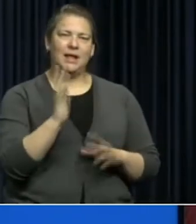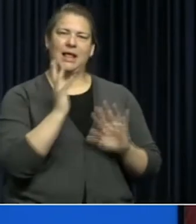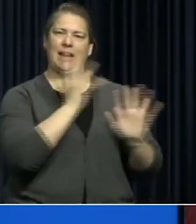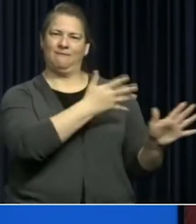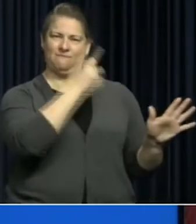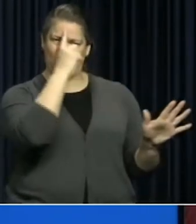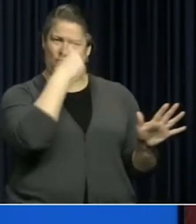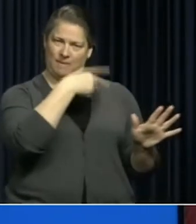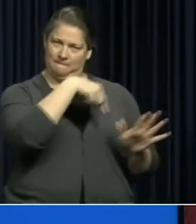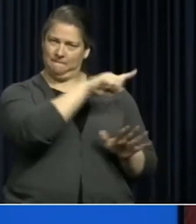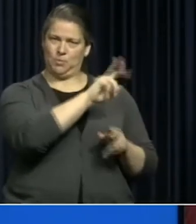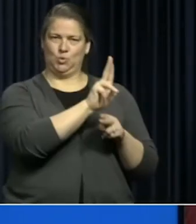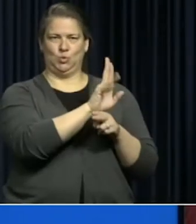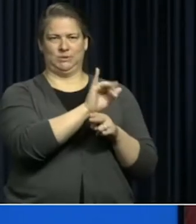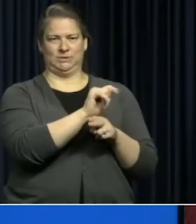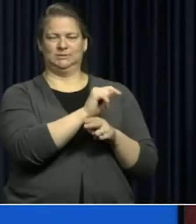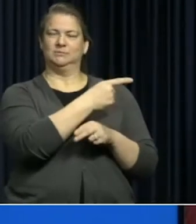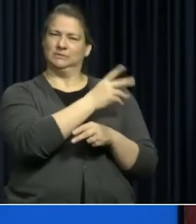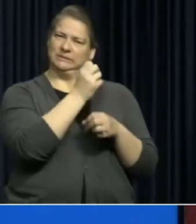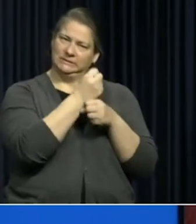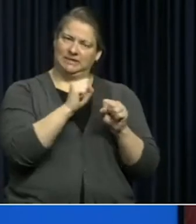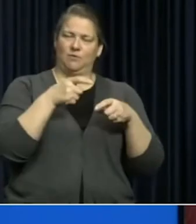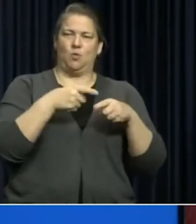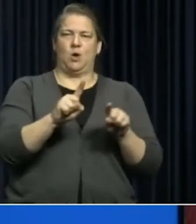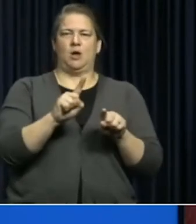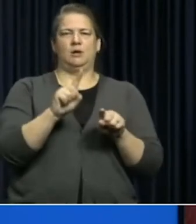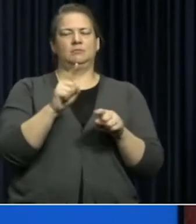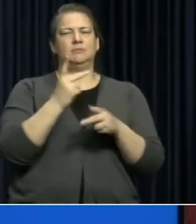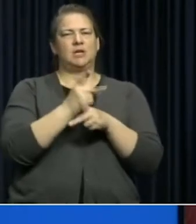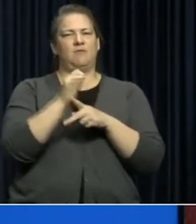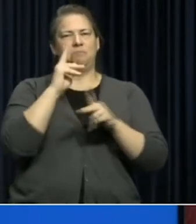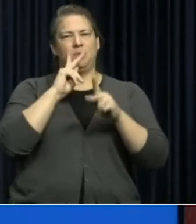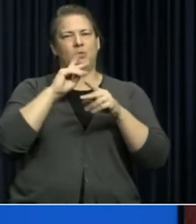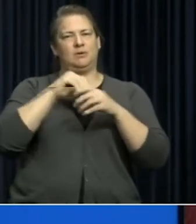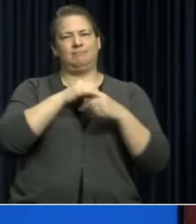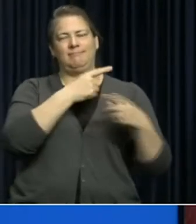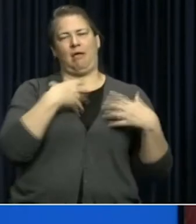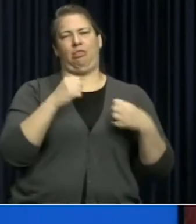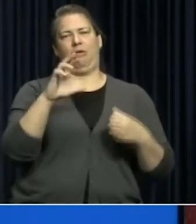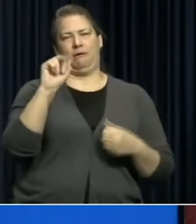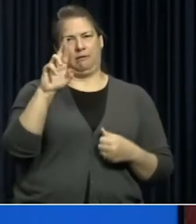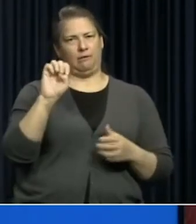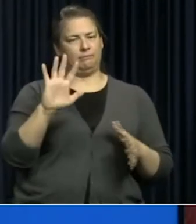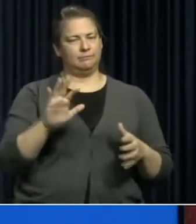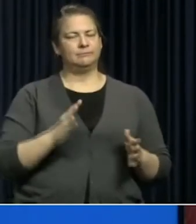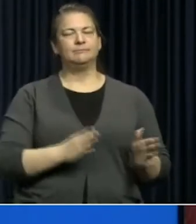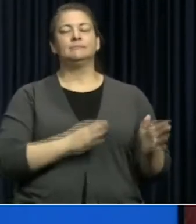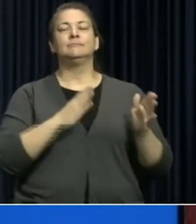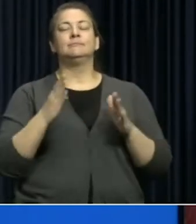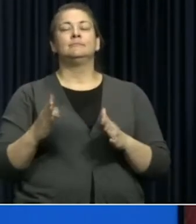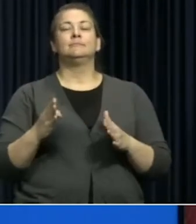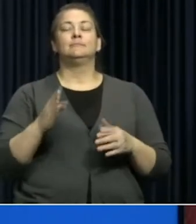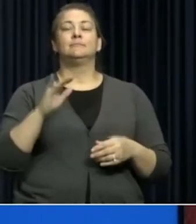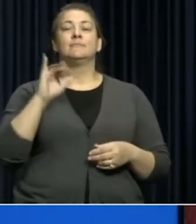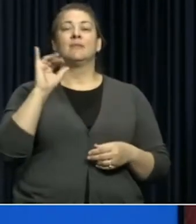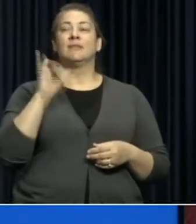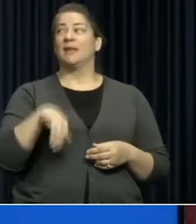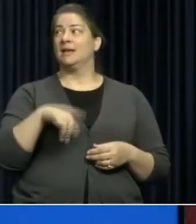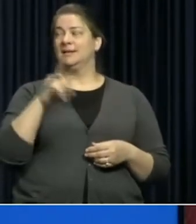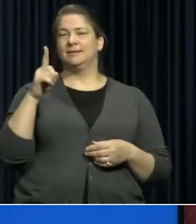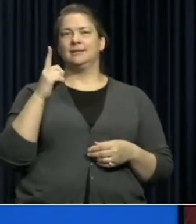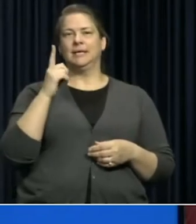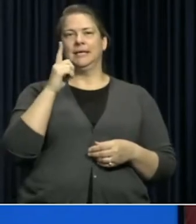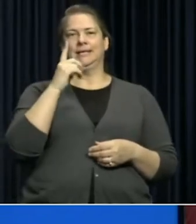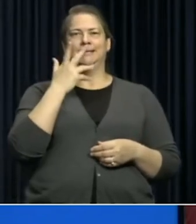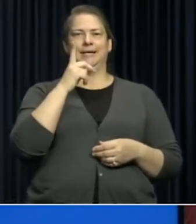these for the health care providers so they can be safe when they're treating you in the health care setting. This is an imitation